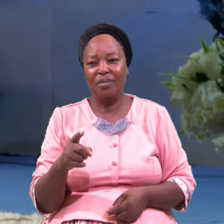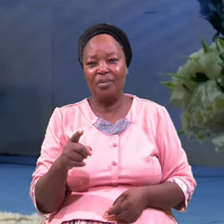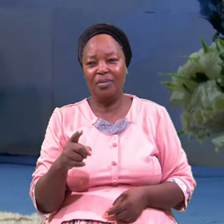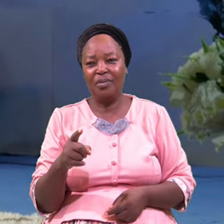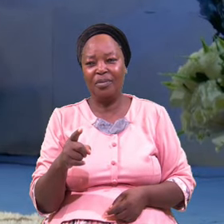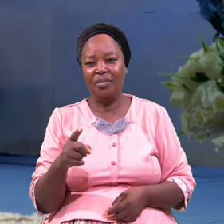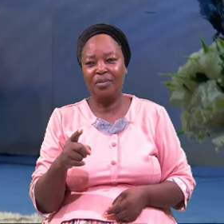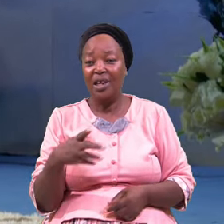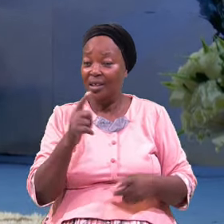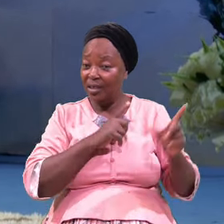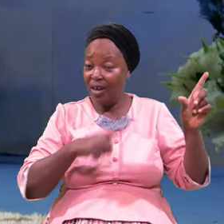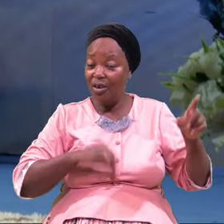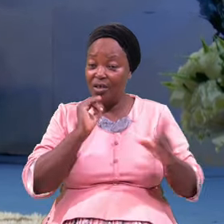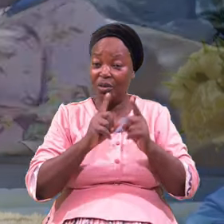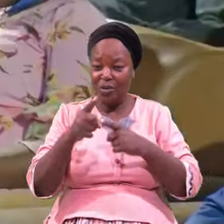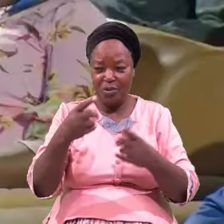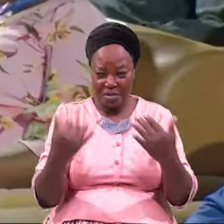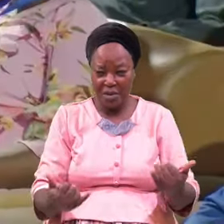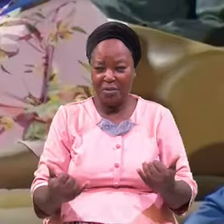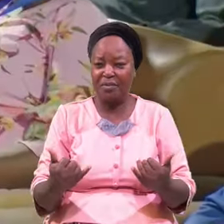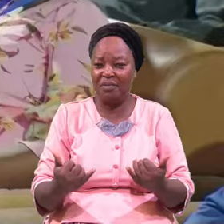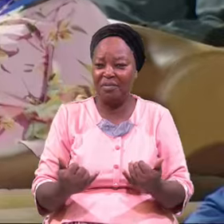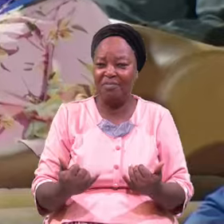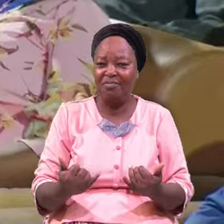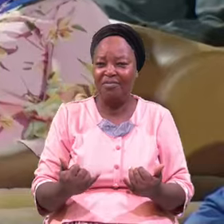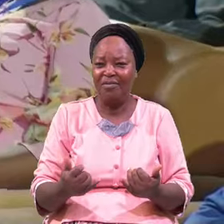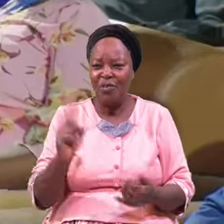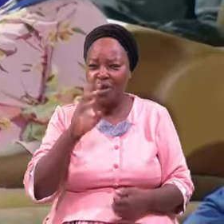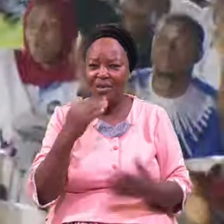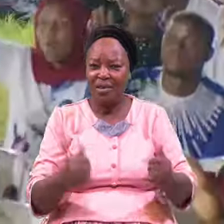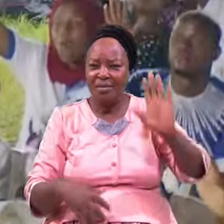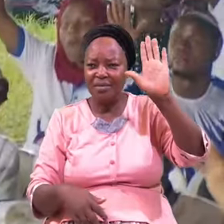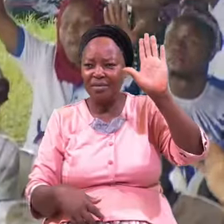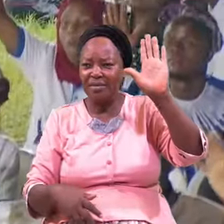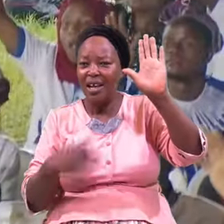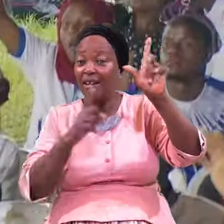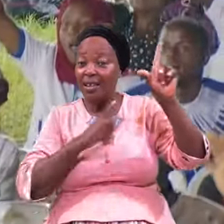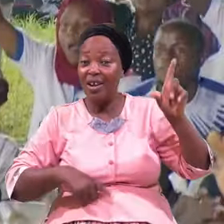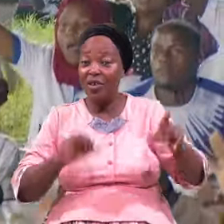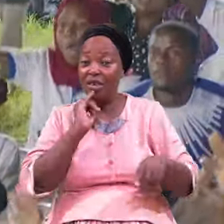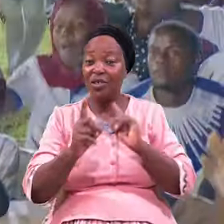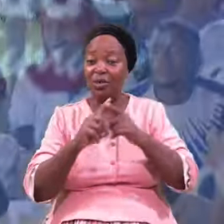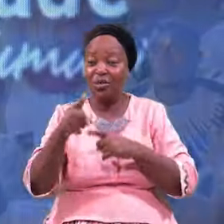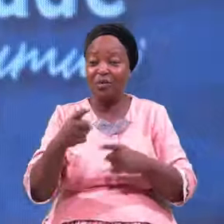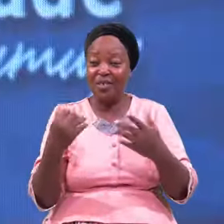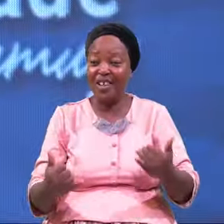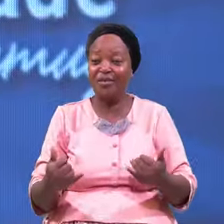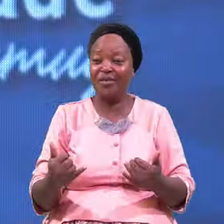The Lord Is Talking To You Where Are You The Lord Is Talking To You